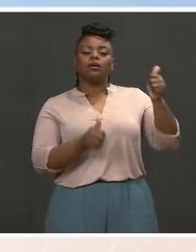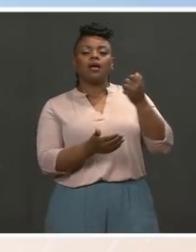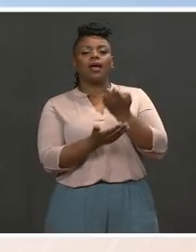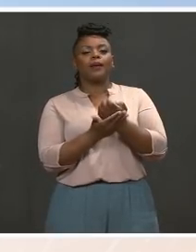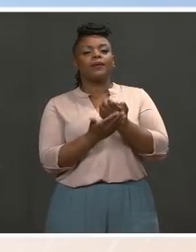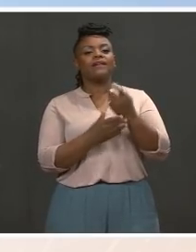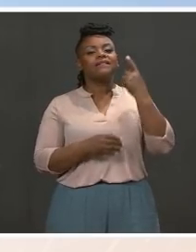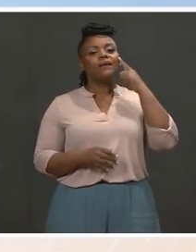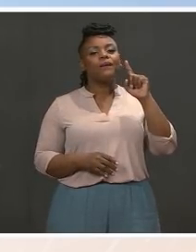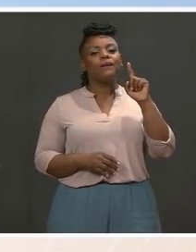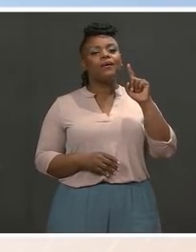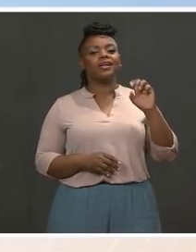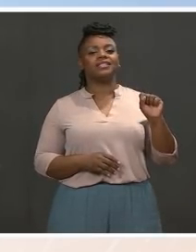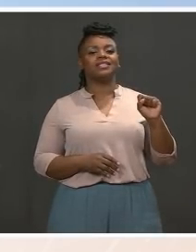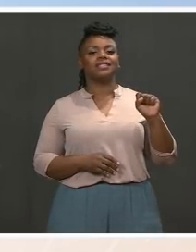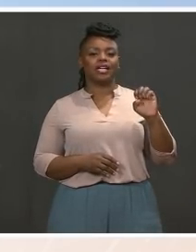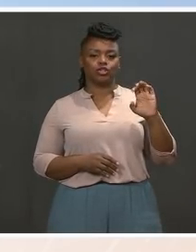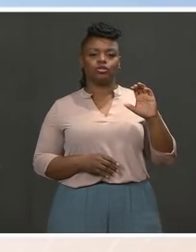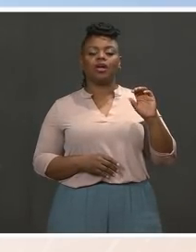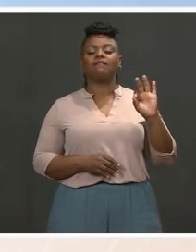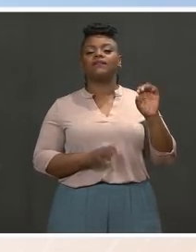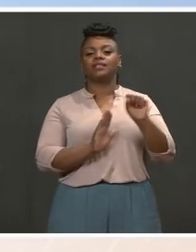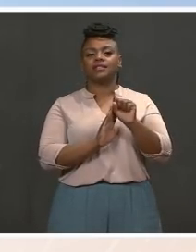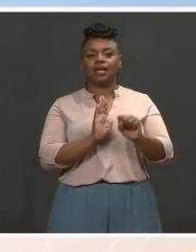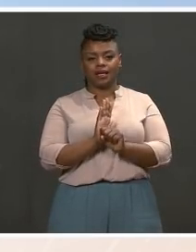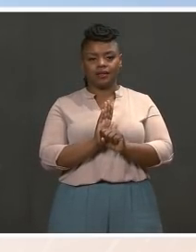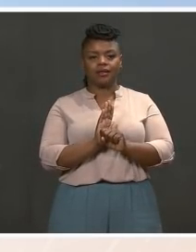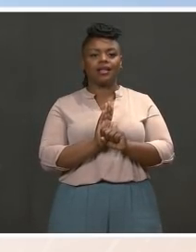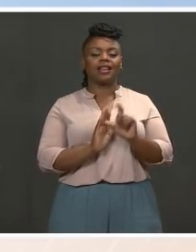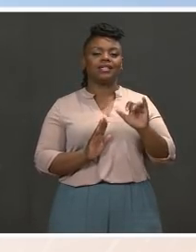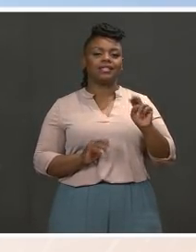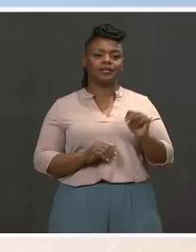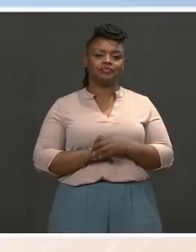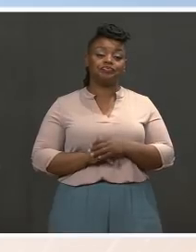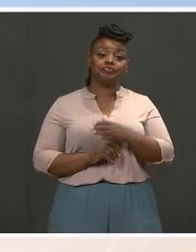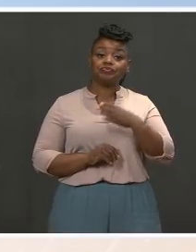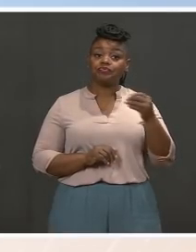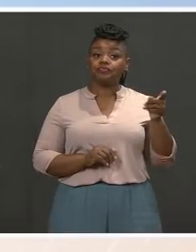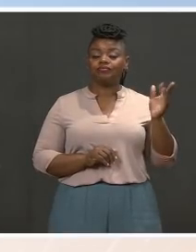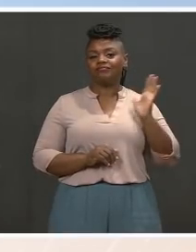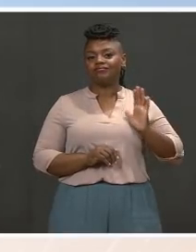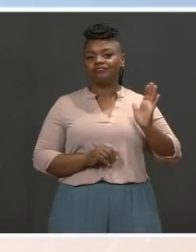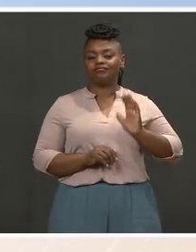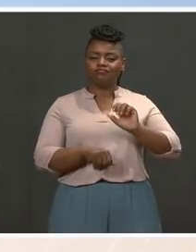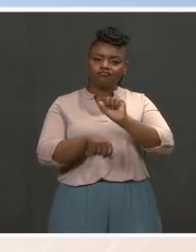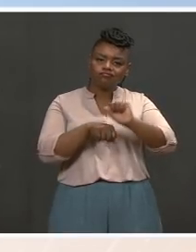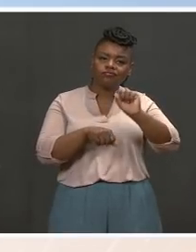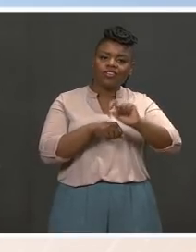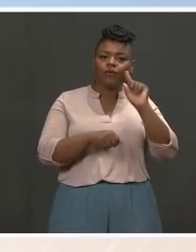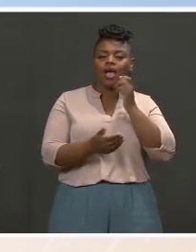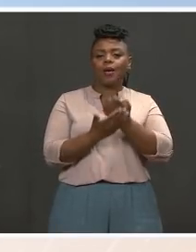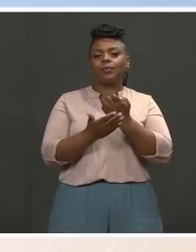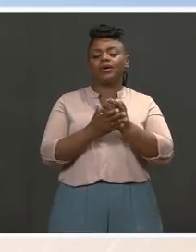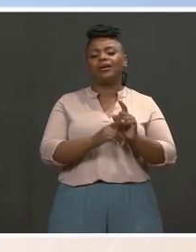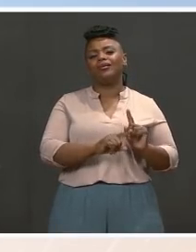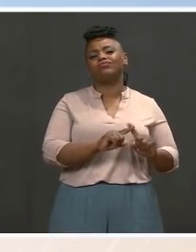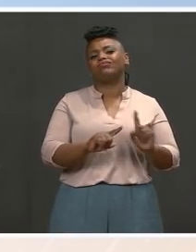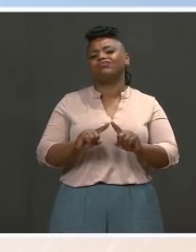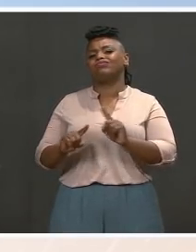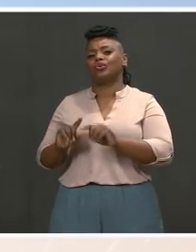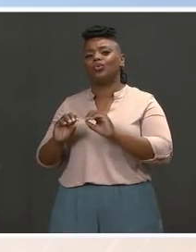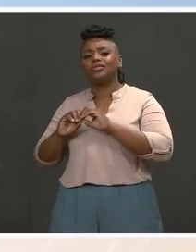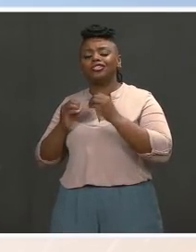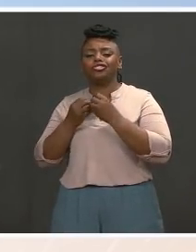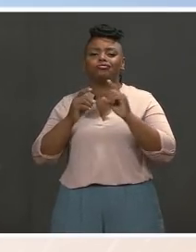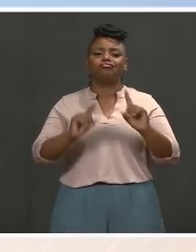2016 presidential transition team, and as an economist for a range of think tanks and the Congressional Joint Economic Committee. They both